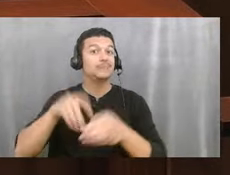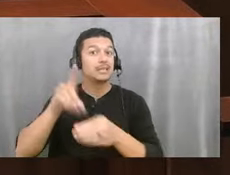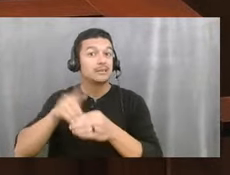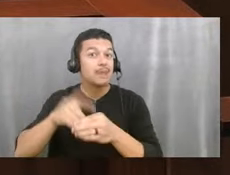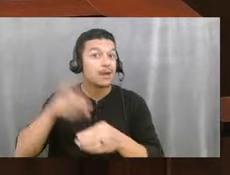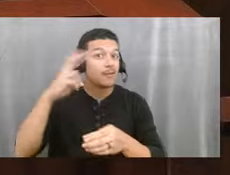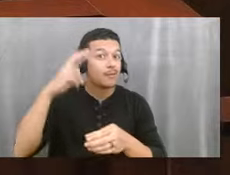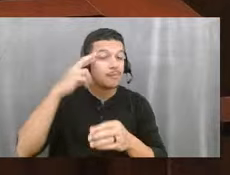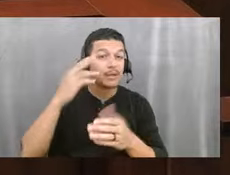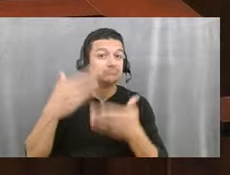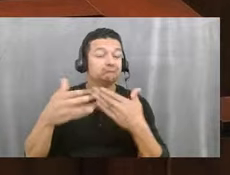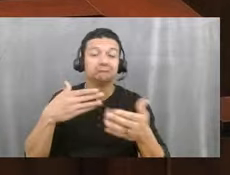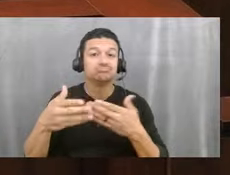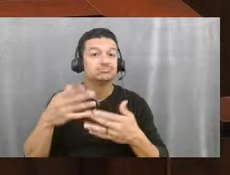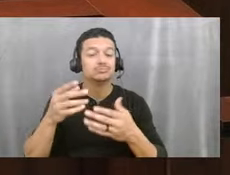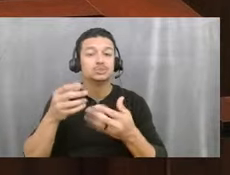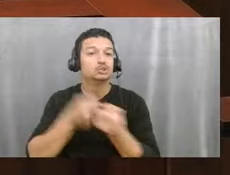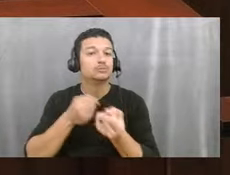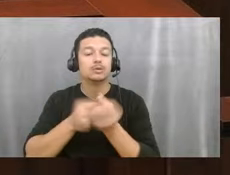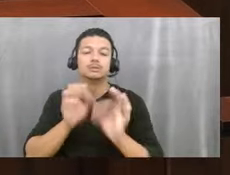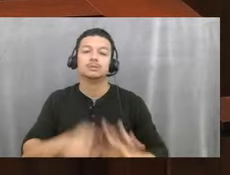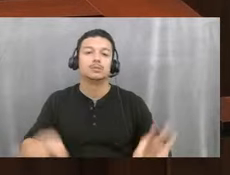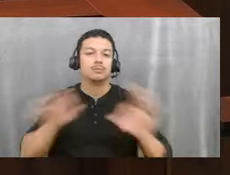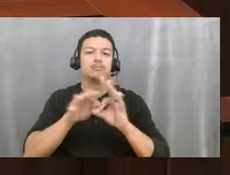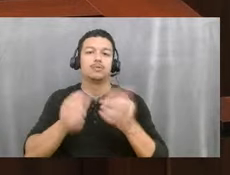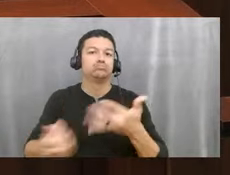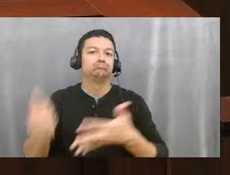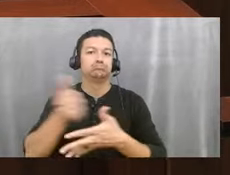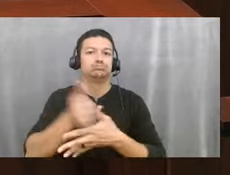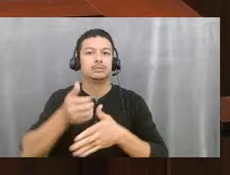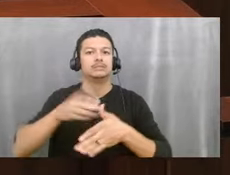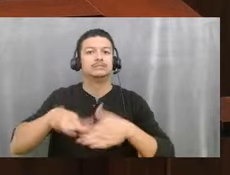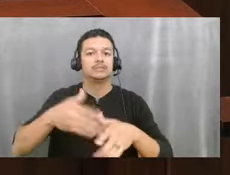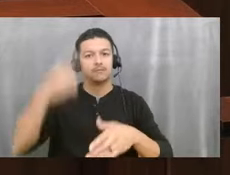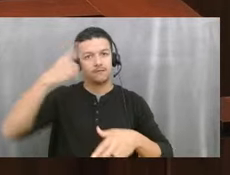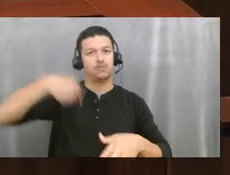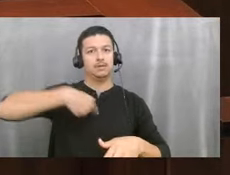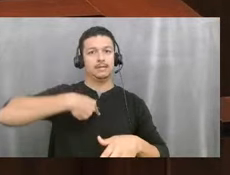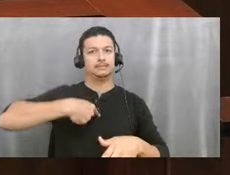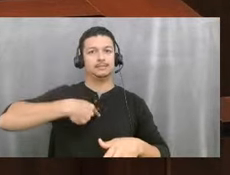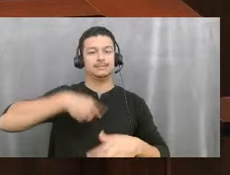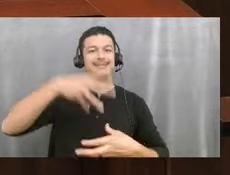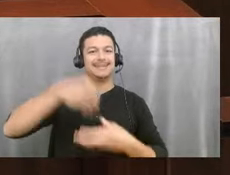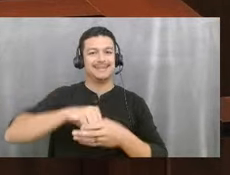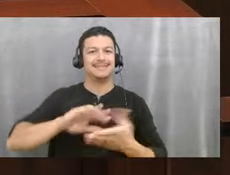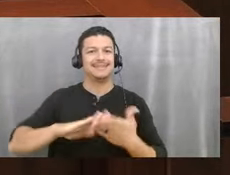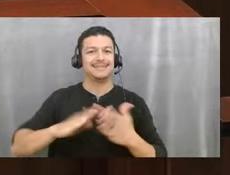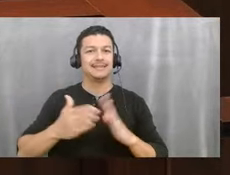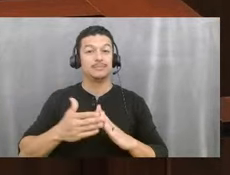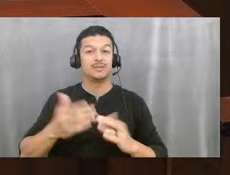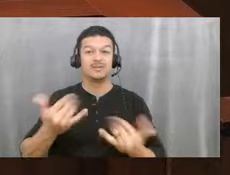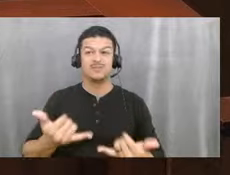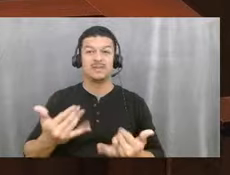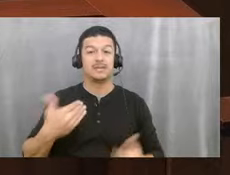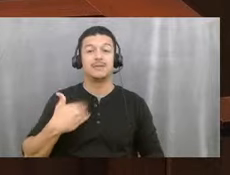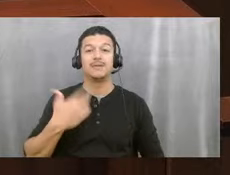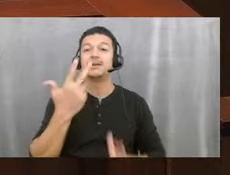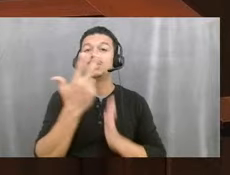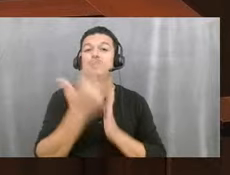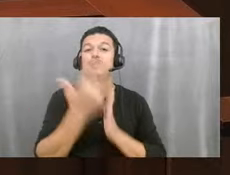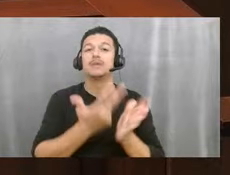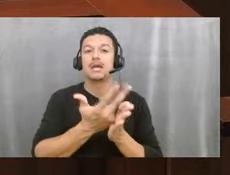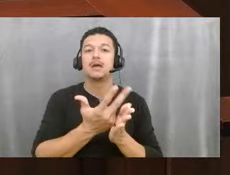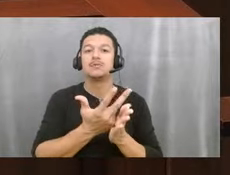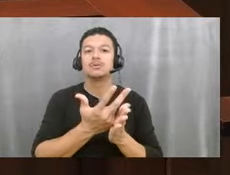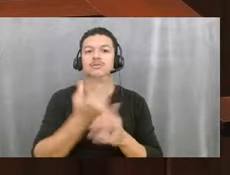supporting that, I think, is a very important step for us as a community to be able to have right now we get three hours paid for a day. And I think